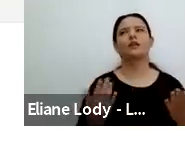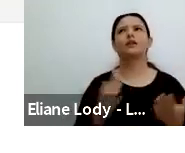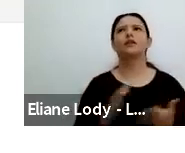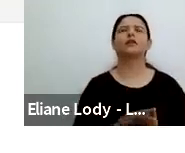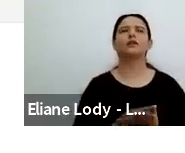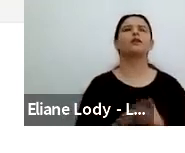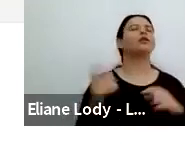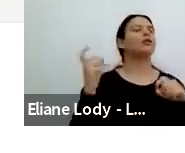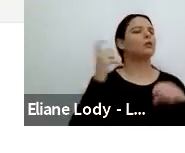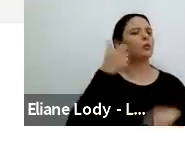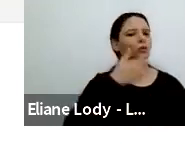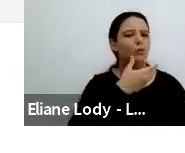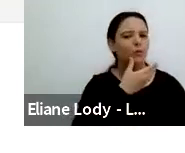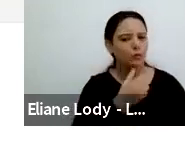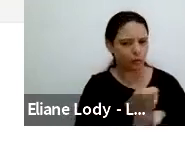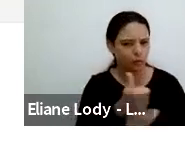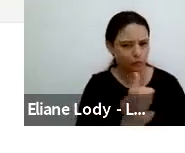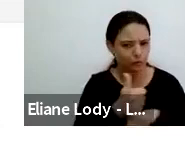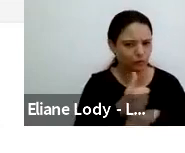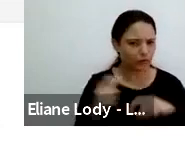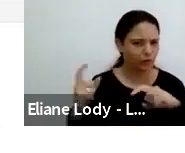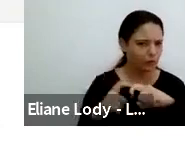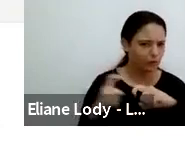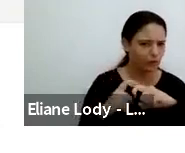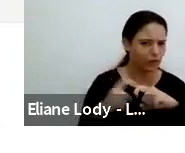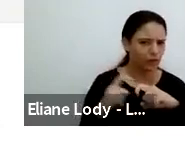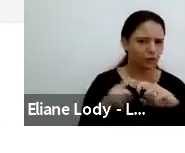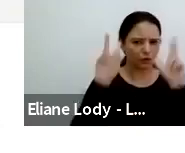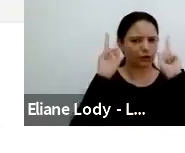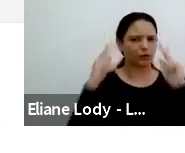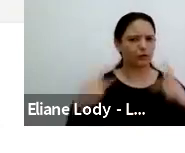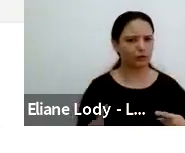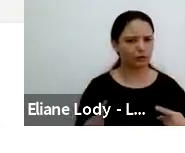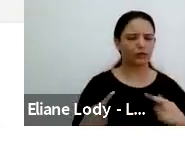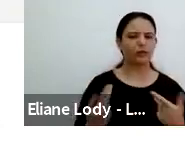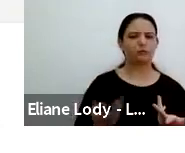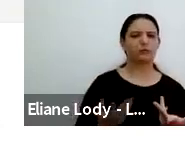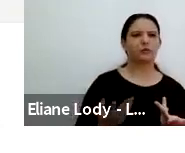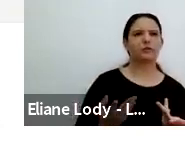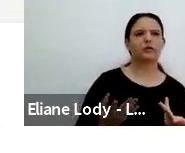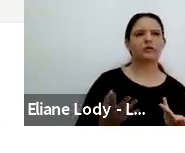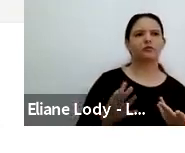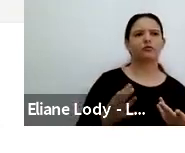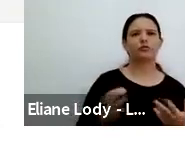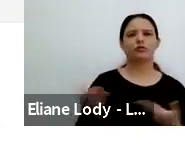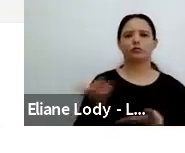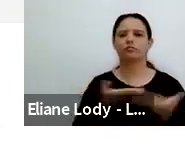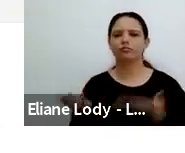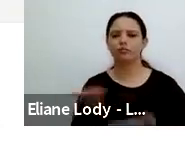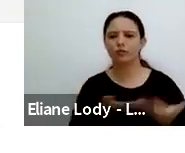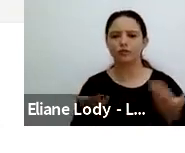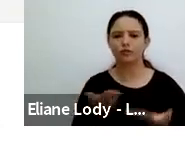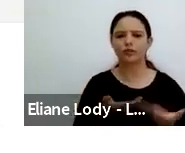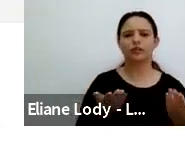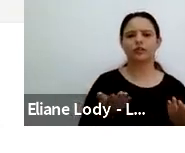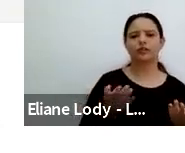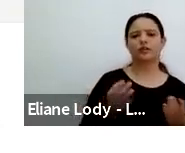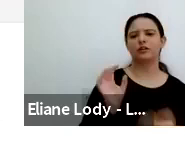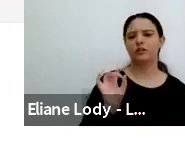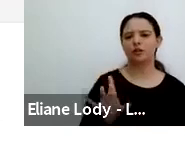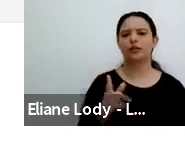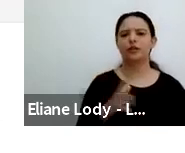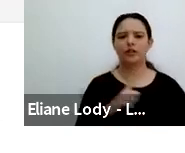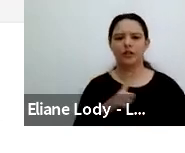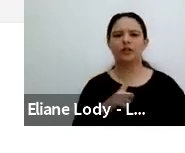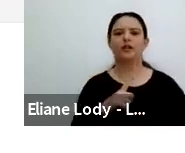have gender, they have race, they have economic class, they have particular histories in politics, they have specializations. And